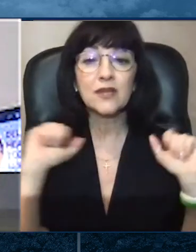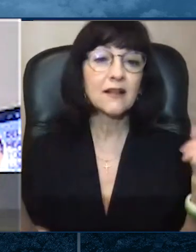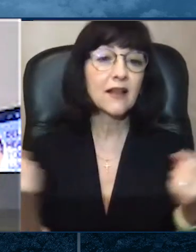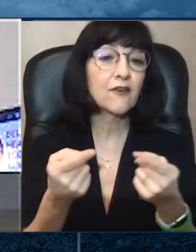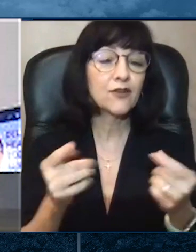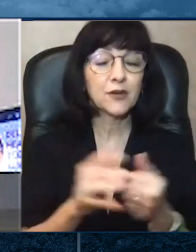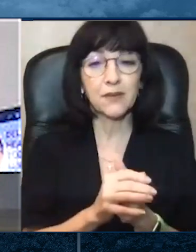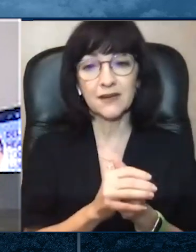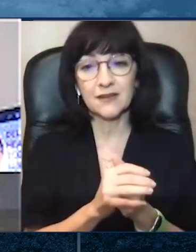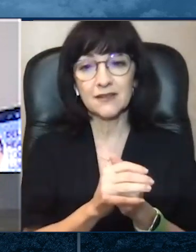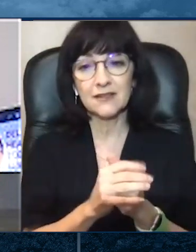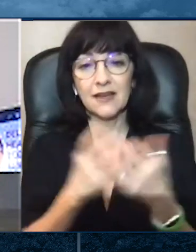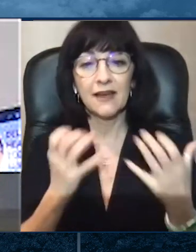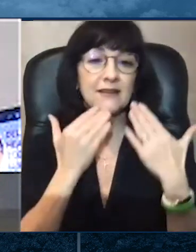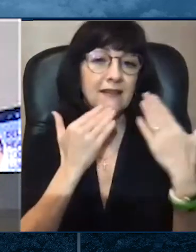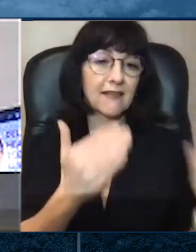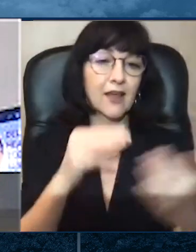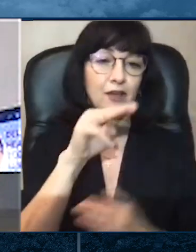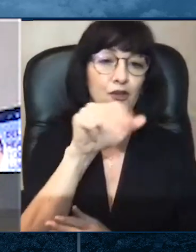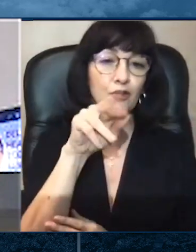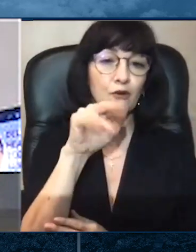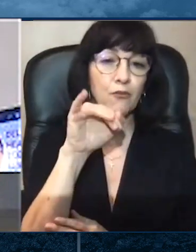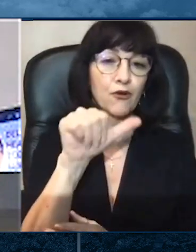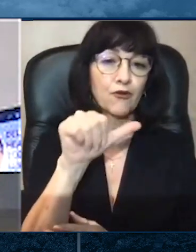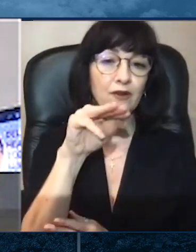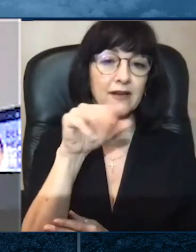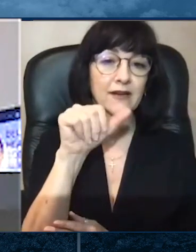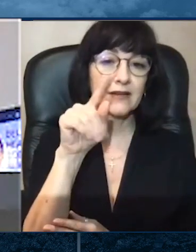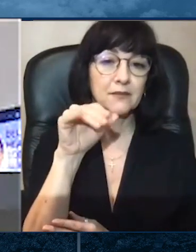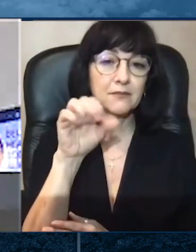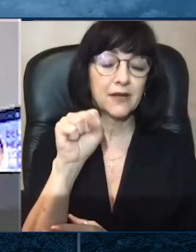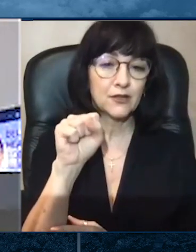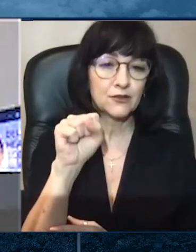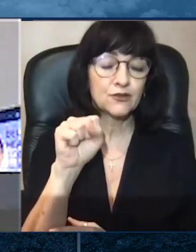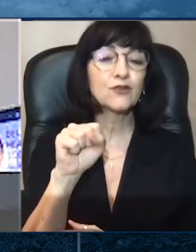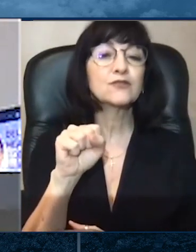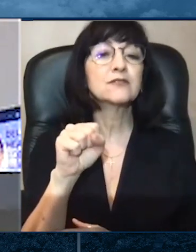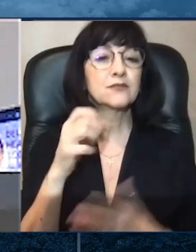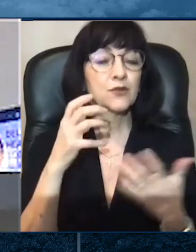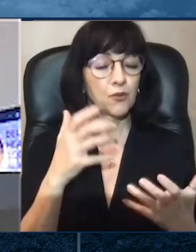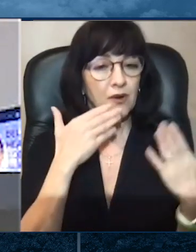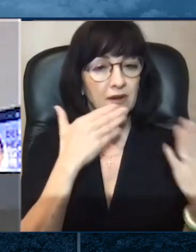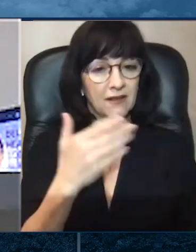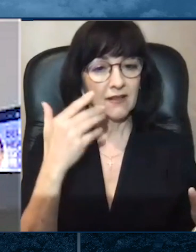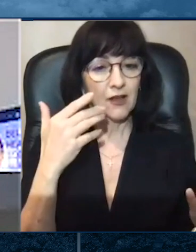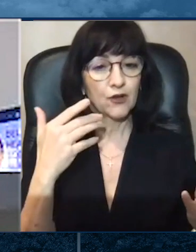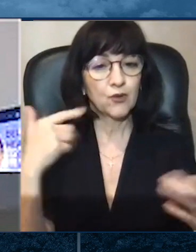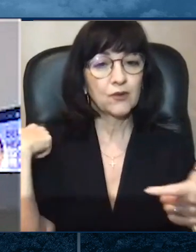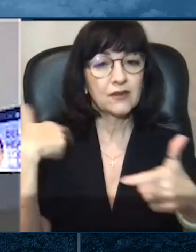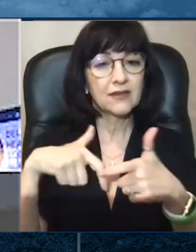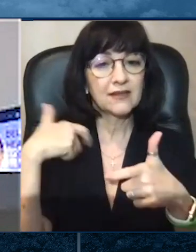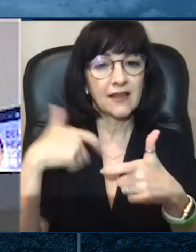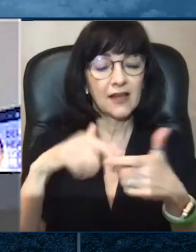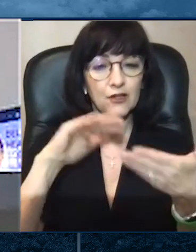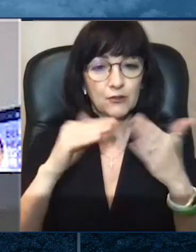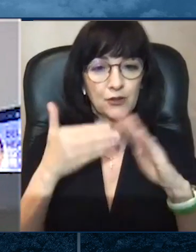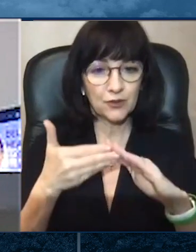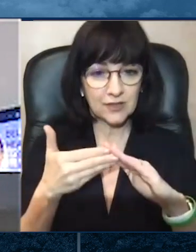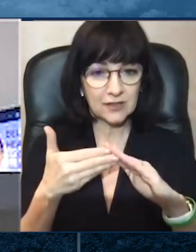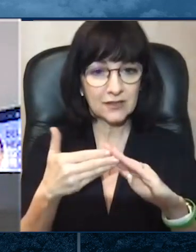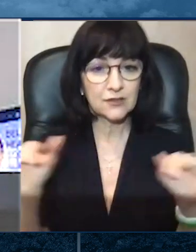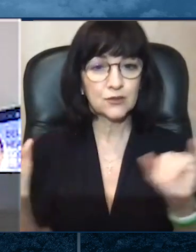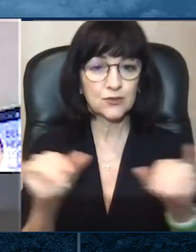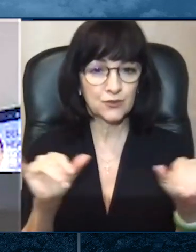Ella y el Centro Comunitario Latinoamericano son socios confiables